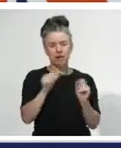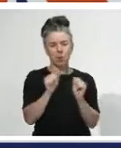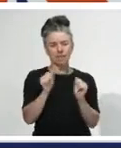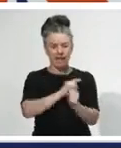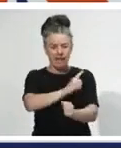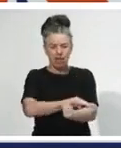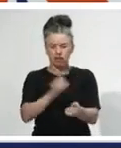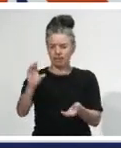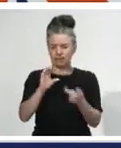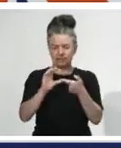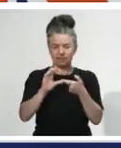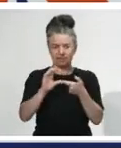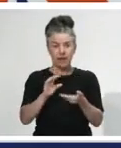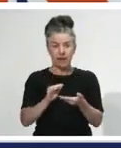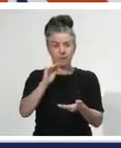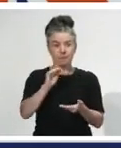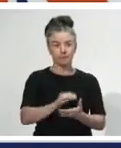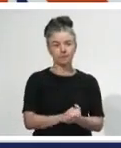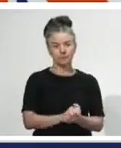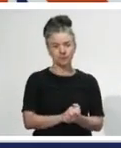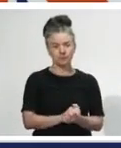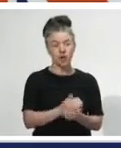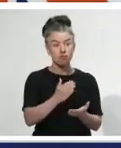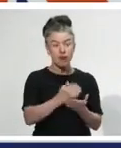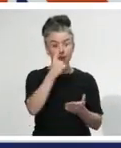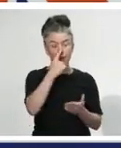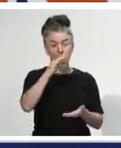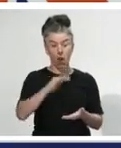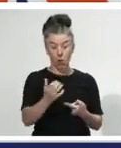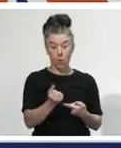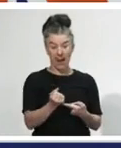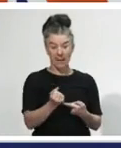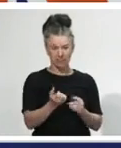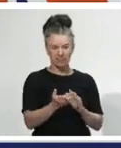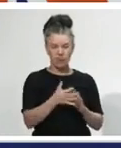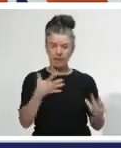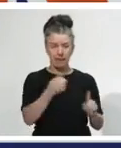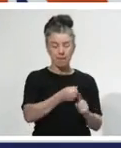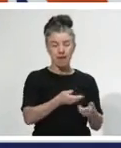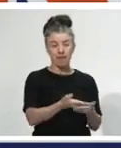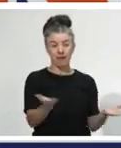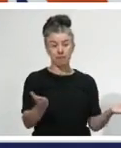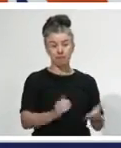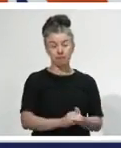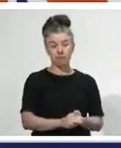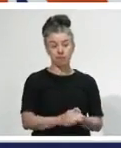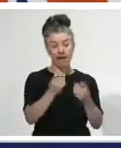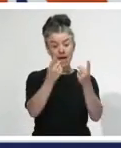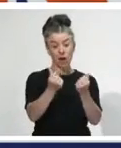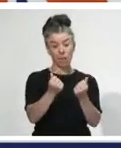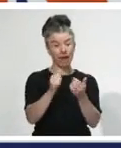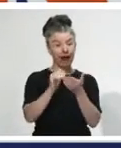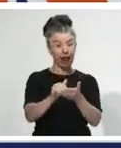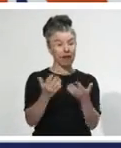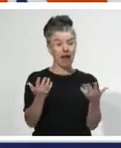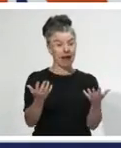COVID on our lowest income earners and also the fact that when you want to stimulate the economy at